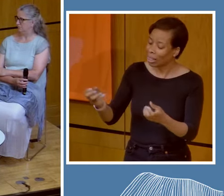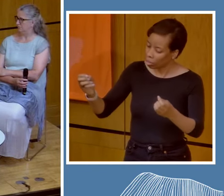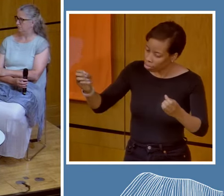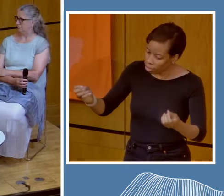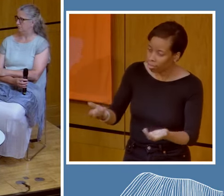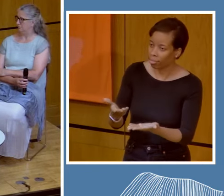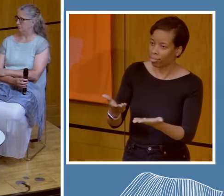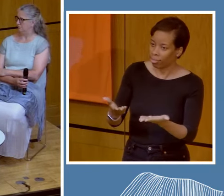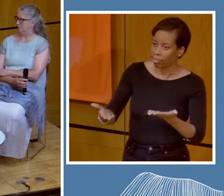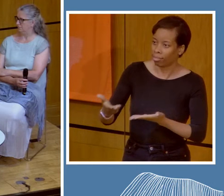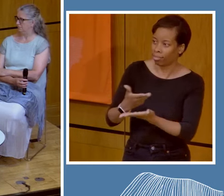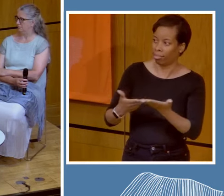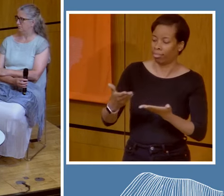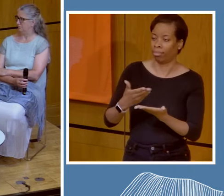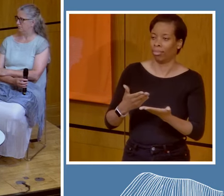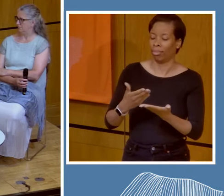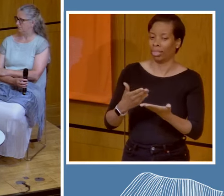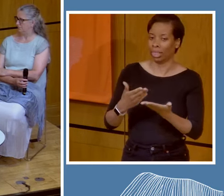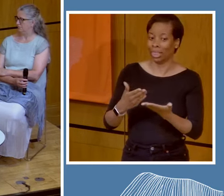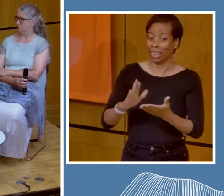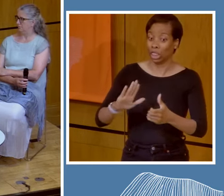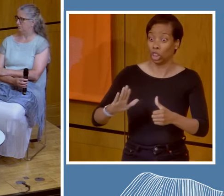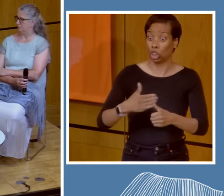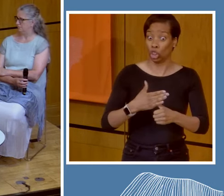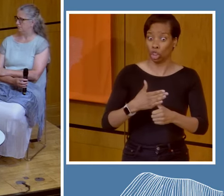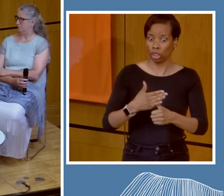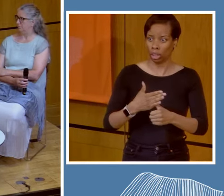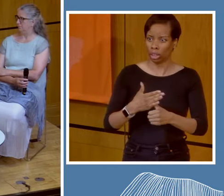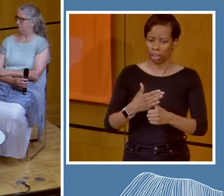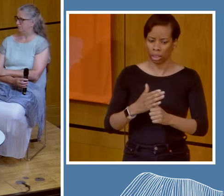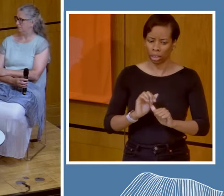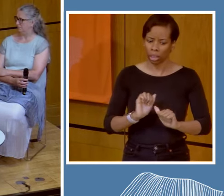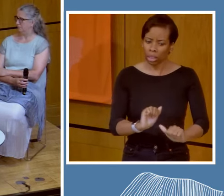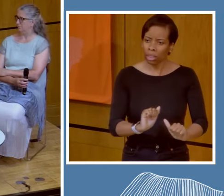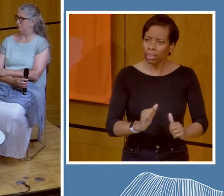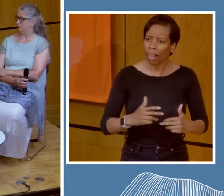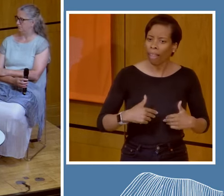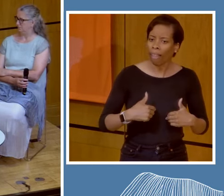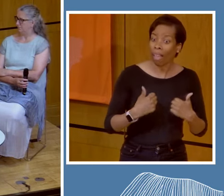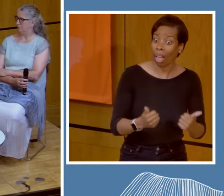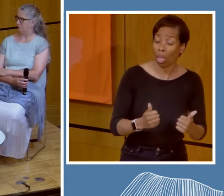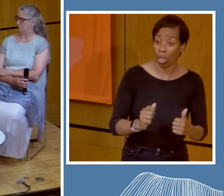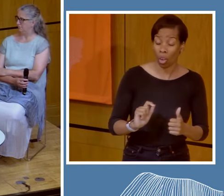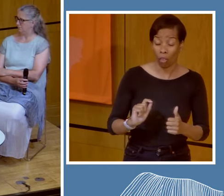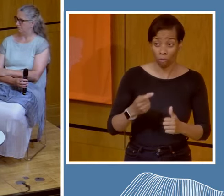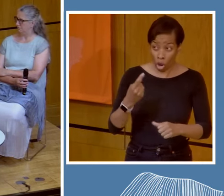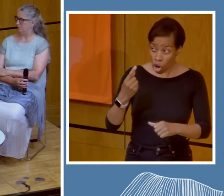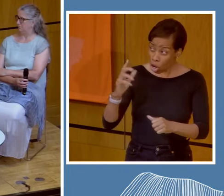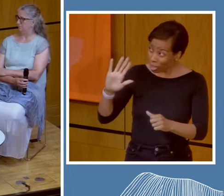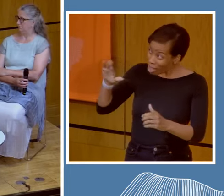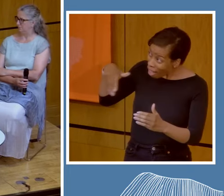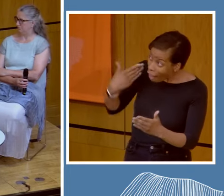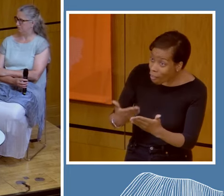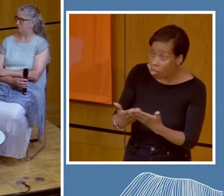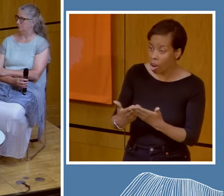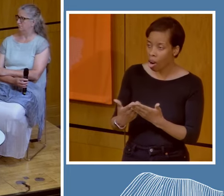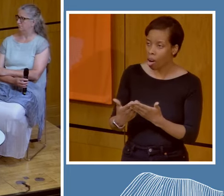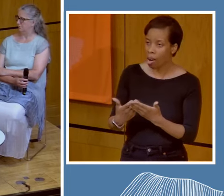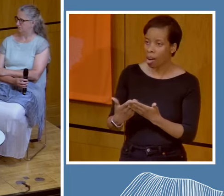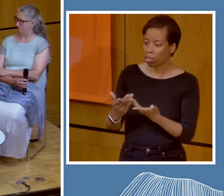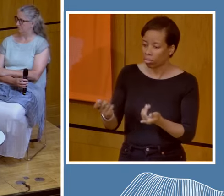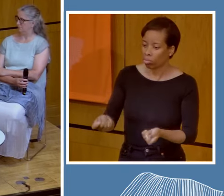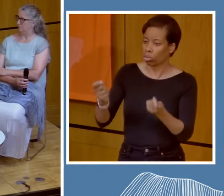a member study on the indigenous determinants of health, which was the first time that the health of indigenous peoples